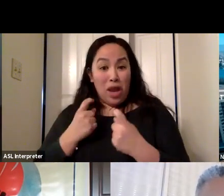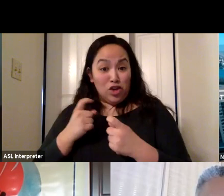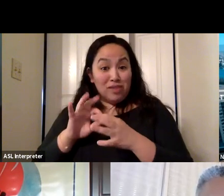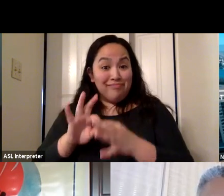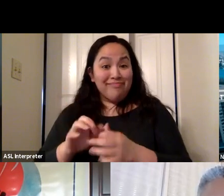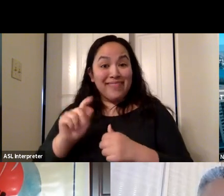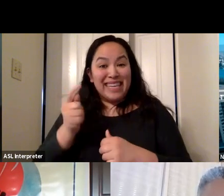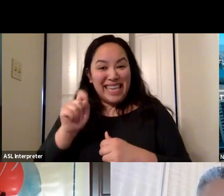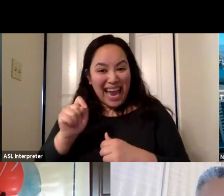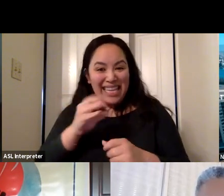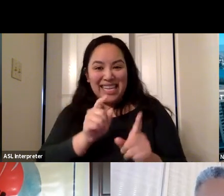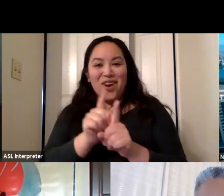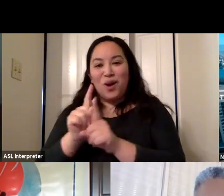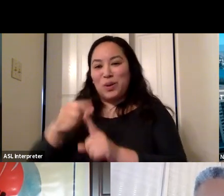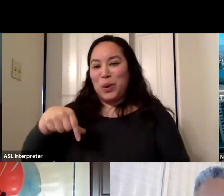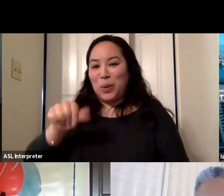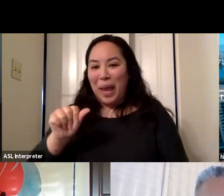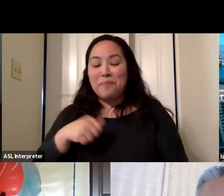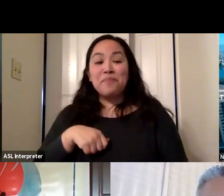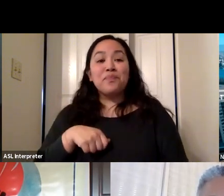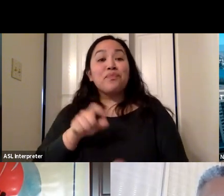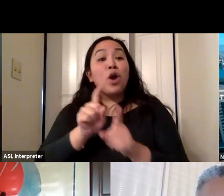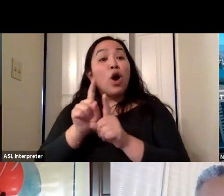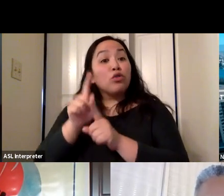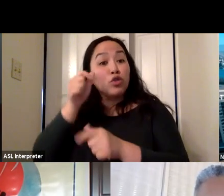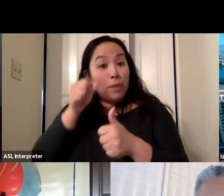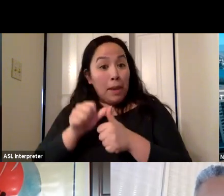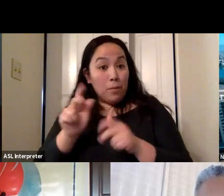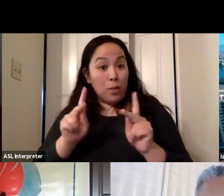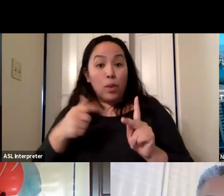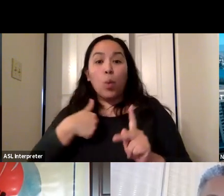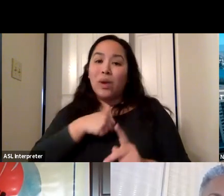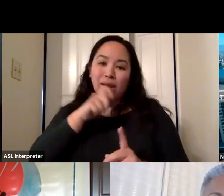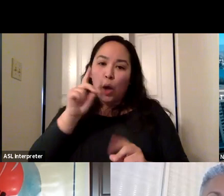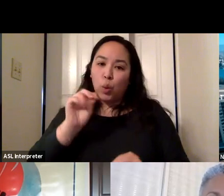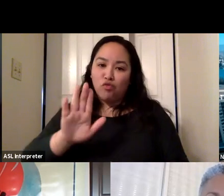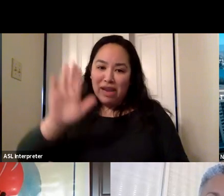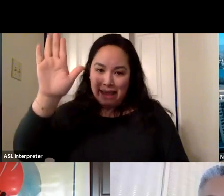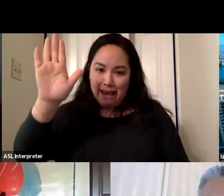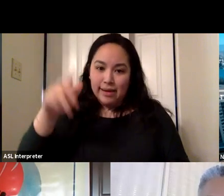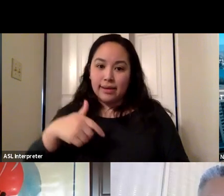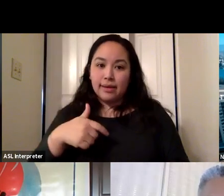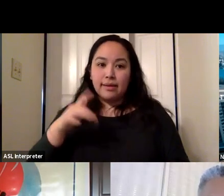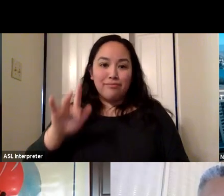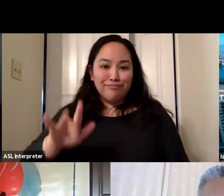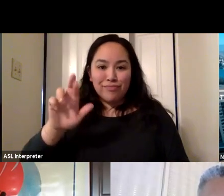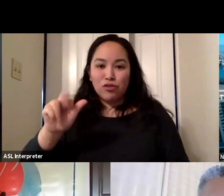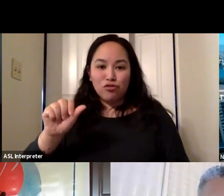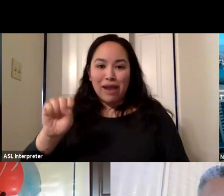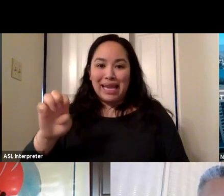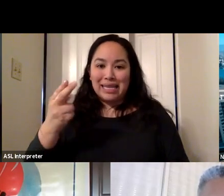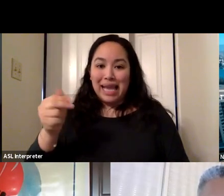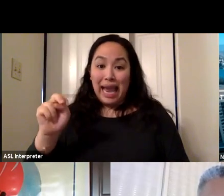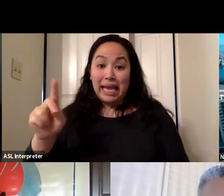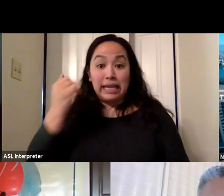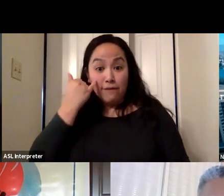and also in the Q&A. Just a reminder to folks, we're not doing raising hands to answer questions. So if you do have a question,